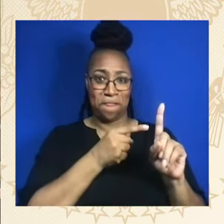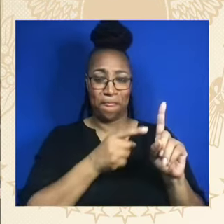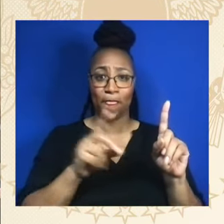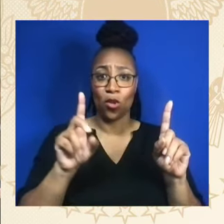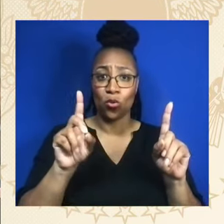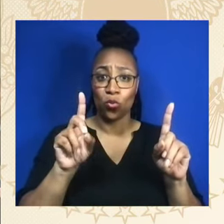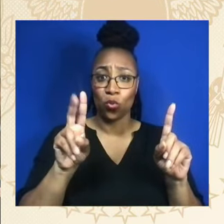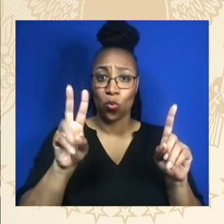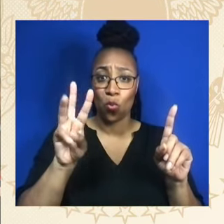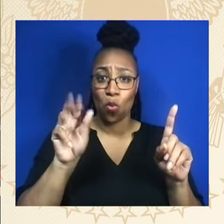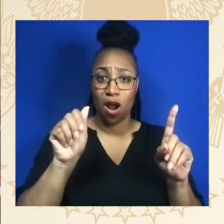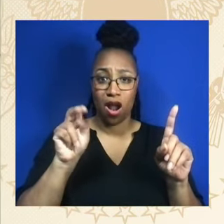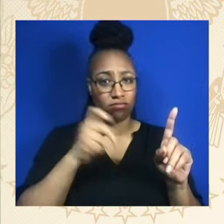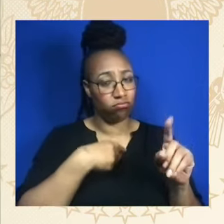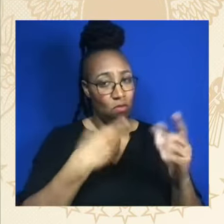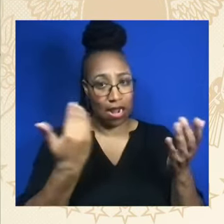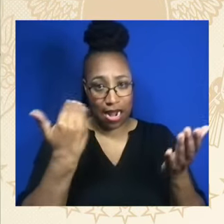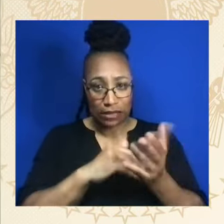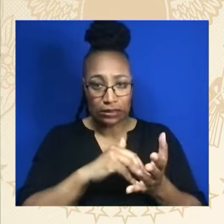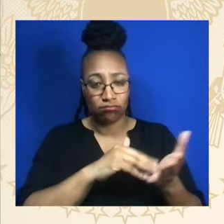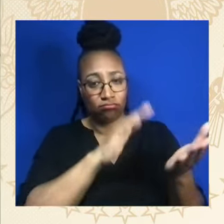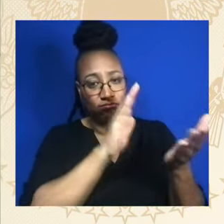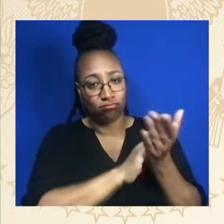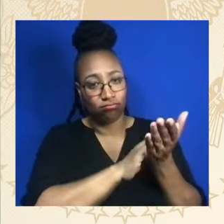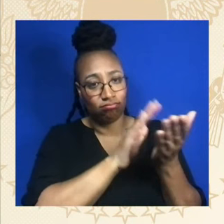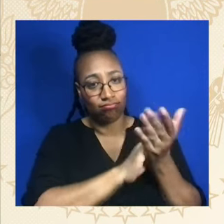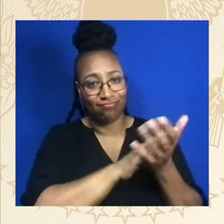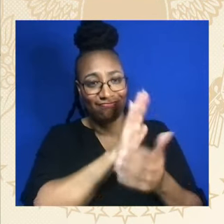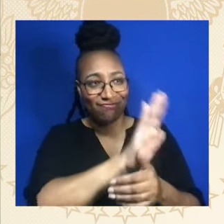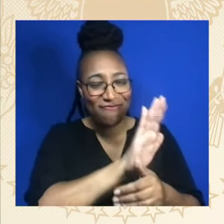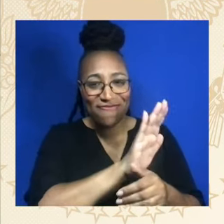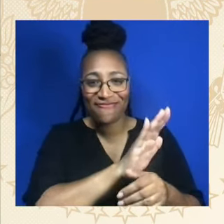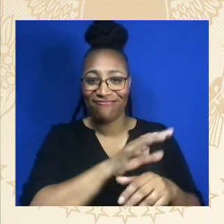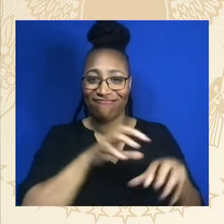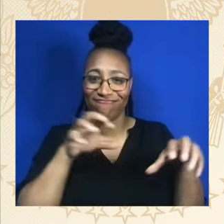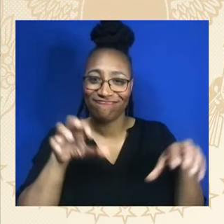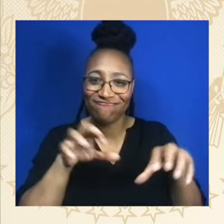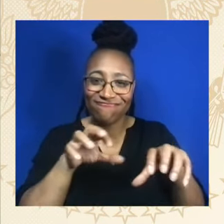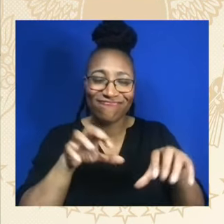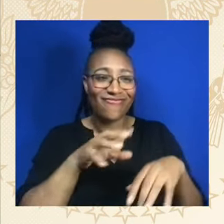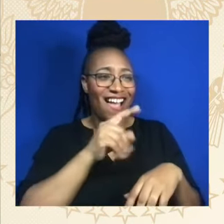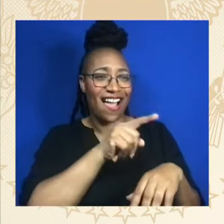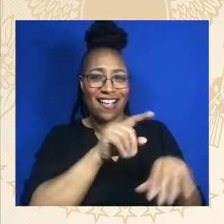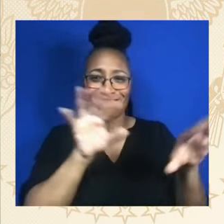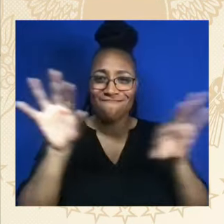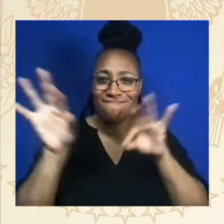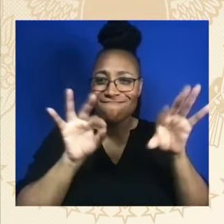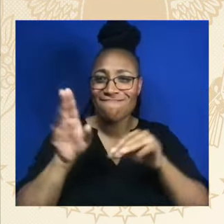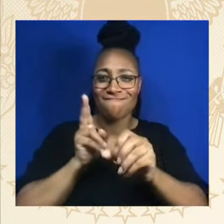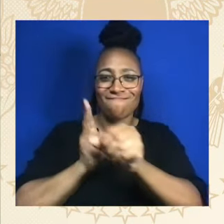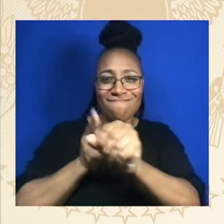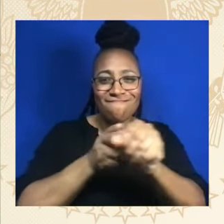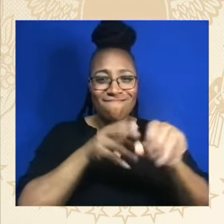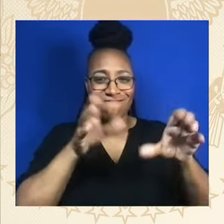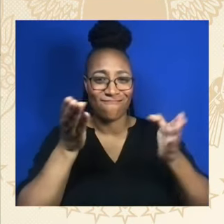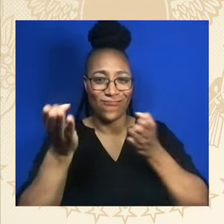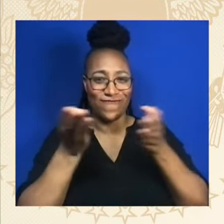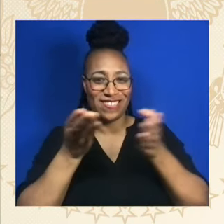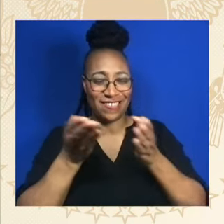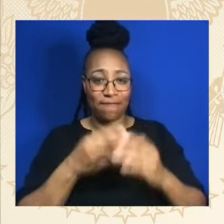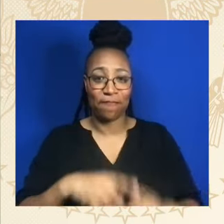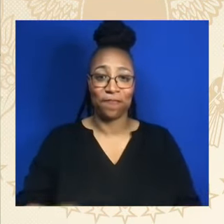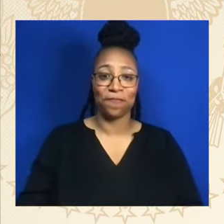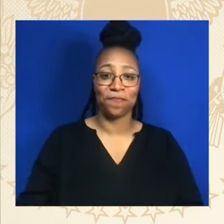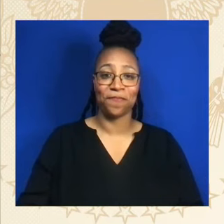Look, after Senate Republicans blocked the George Floyd Justice in Fleecing Act last year, with your help, and some of you in this room actually helped me